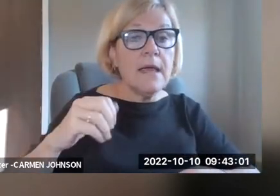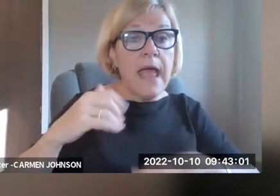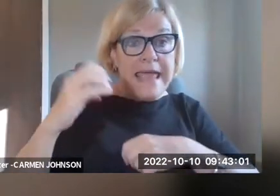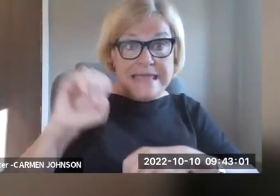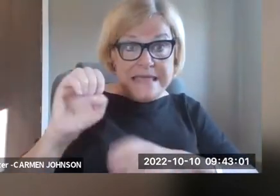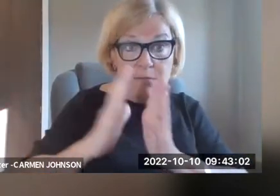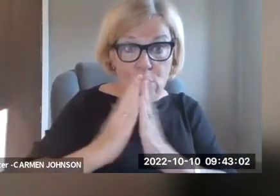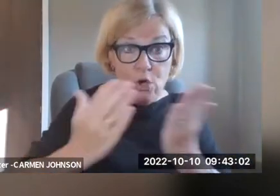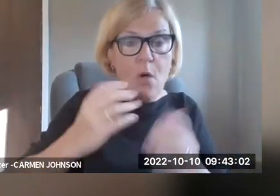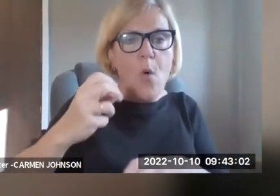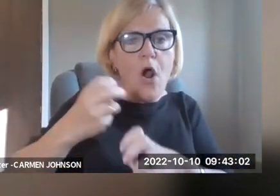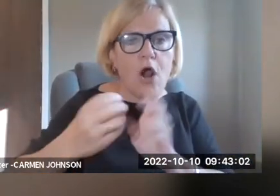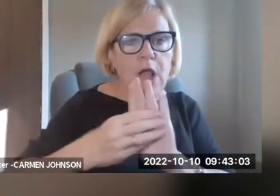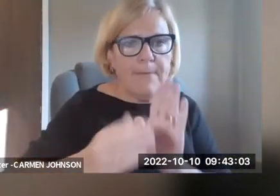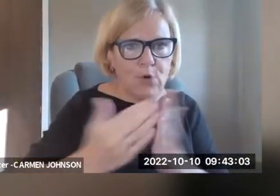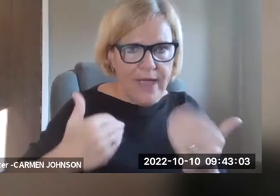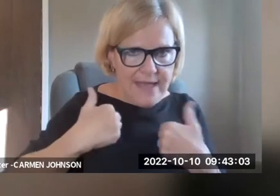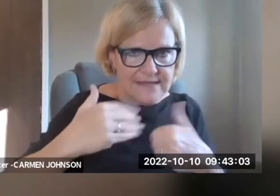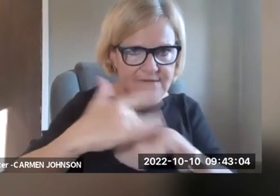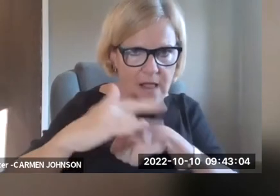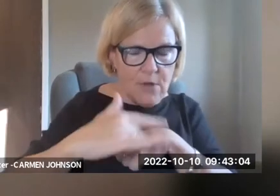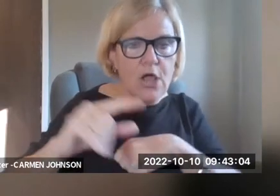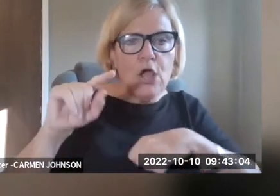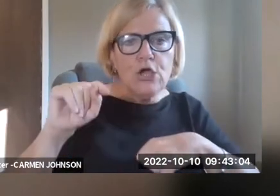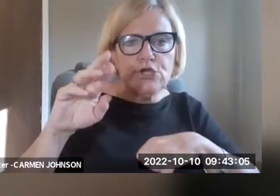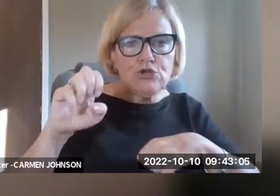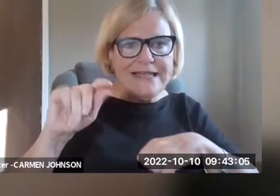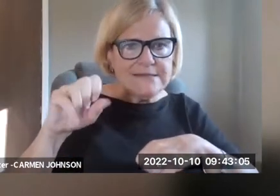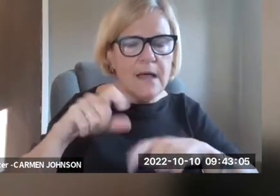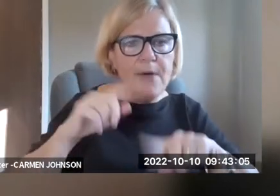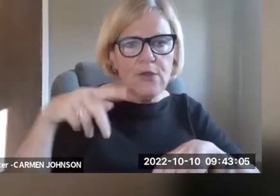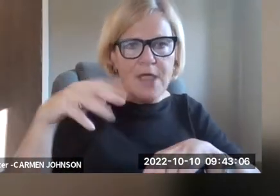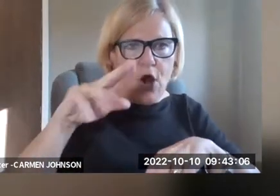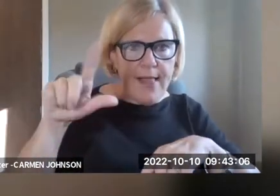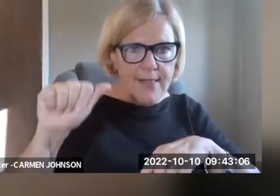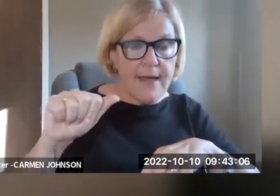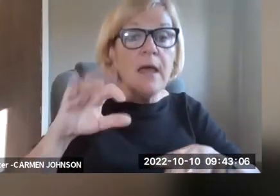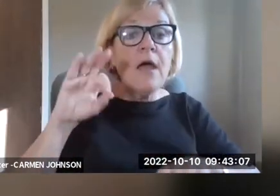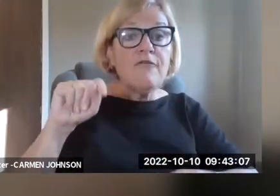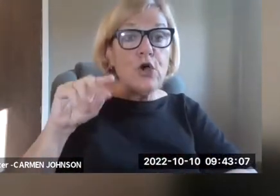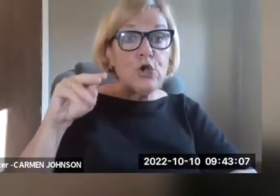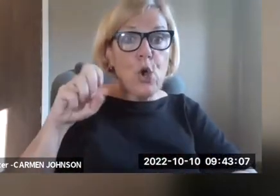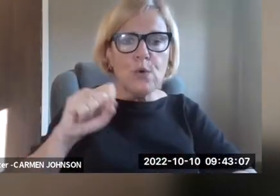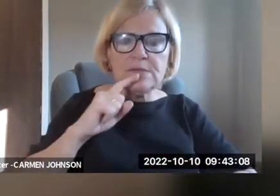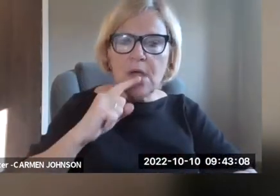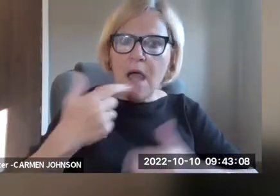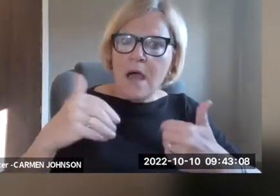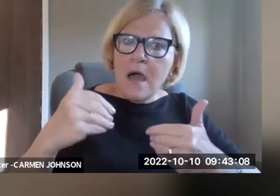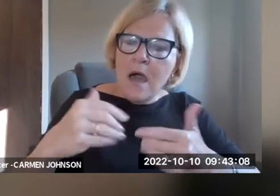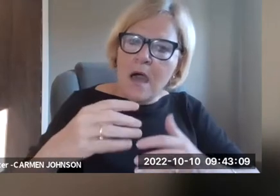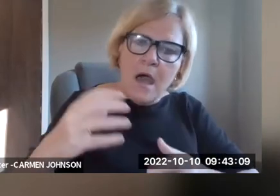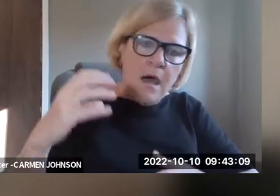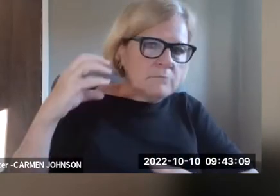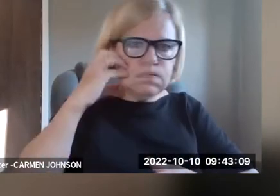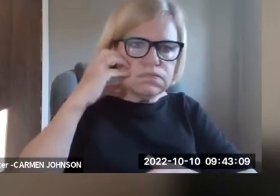PLRA has, um, available on Kindle, uh, you know, available as an ebook or as a hard copy book, uh,